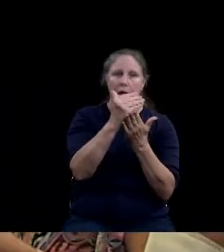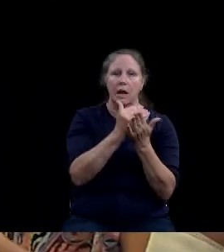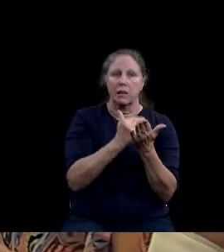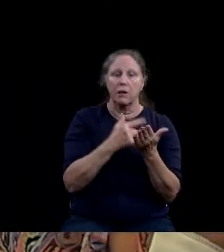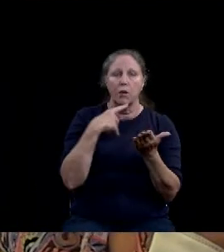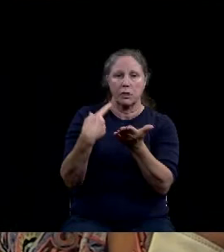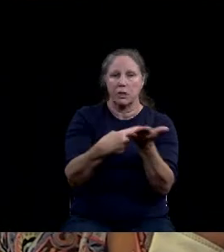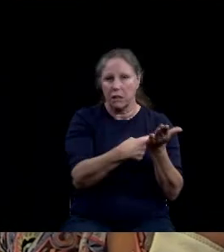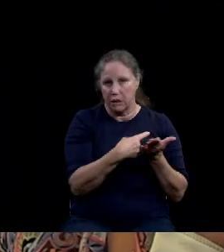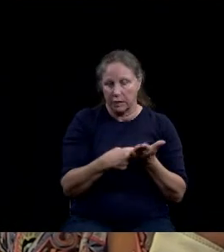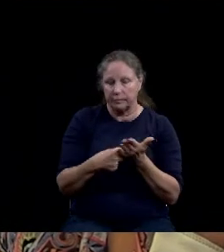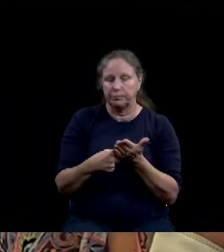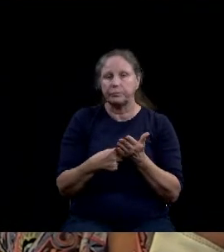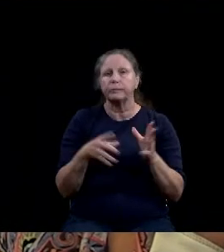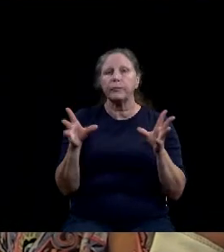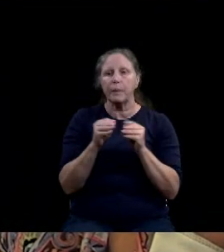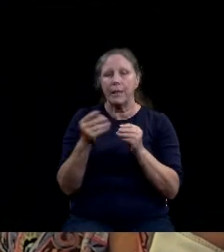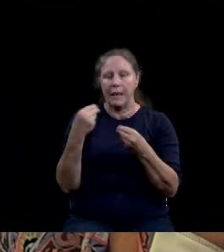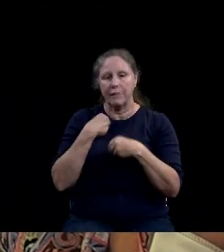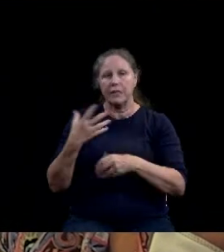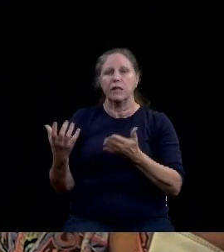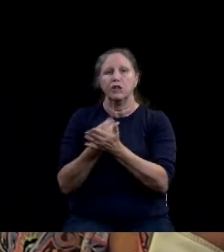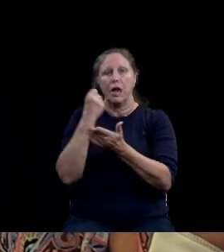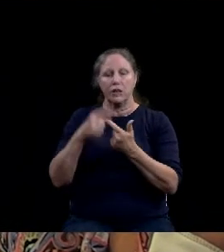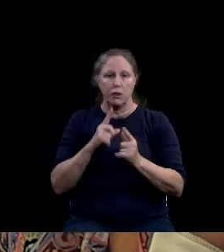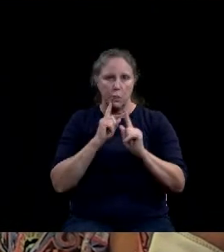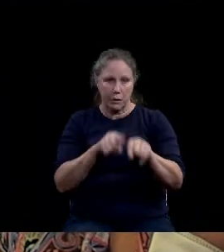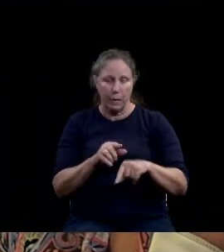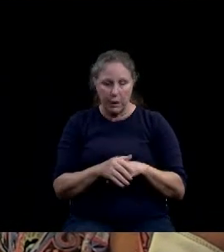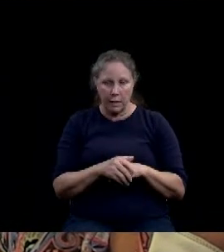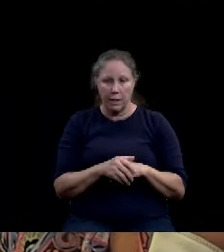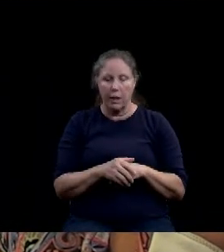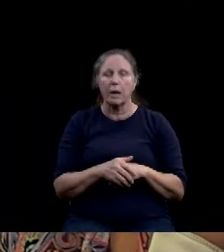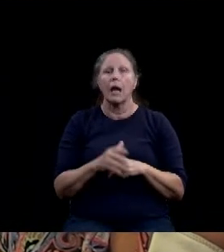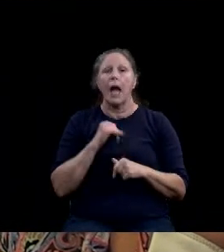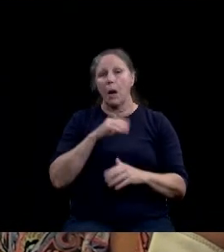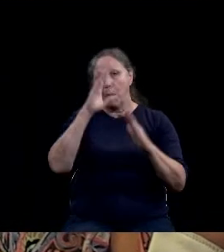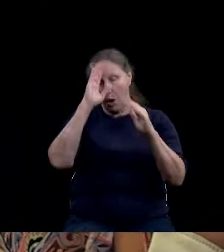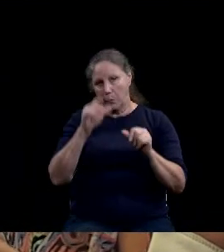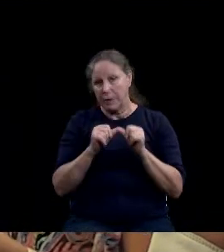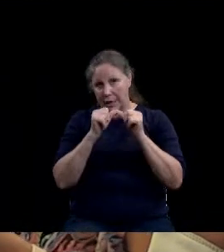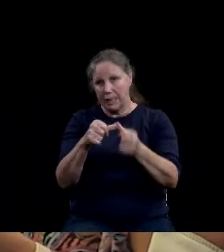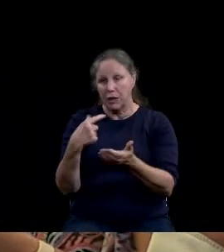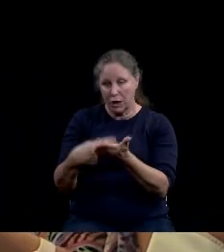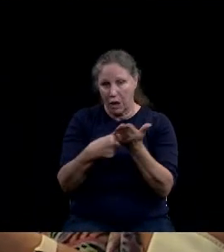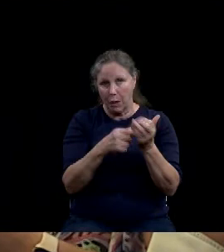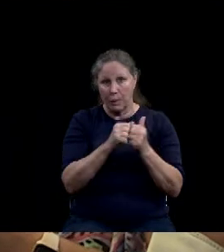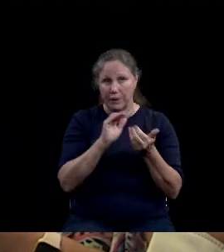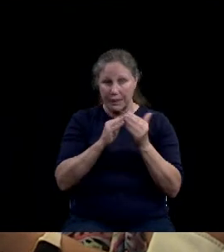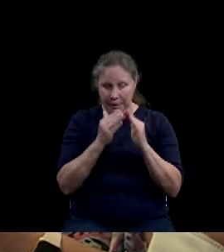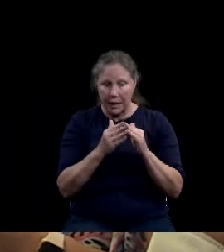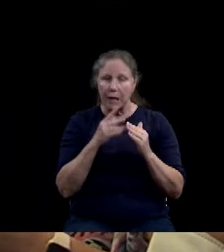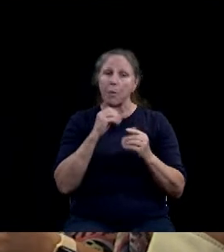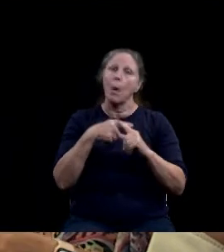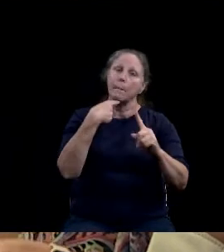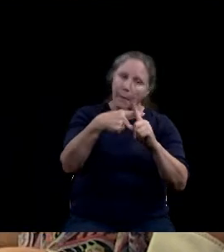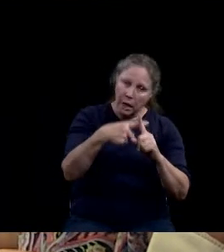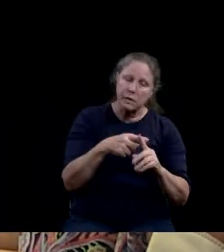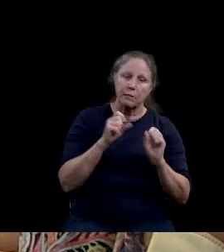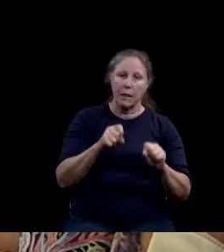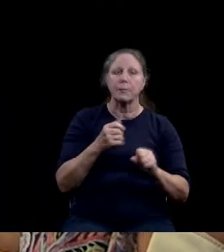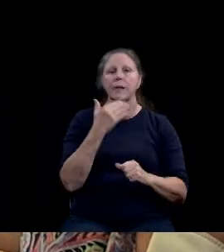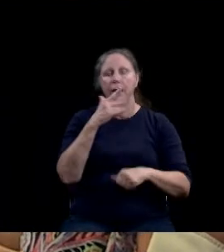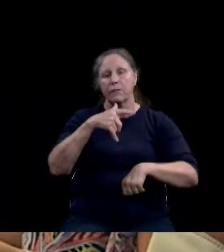to respond. It is our hope to continue negotiating with the city in a positive and productive manner. Thank you for your time. Sincerely, Gina Ford.